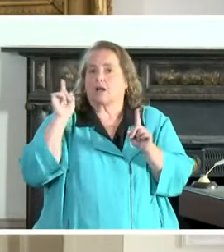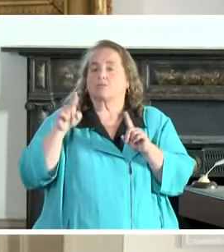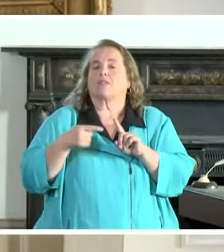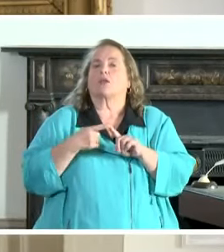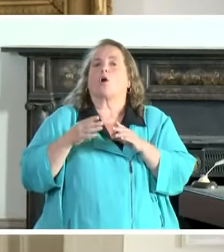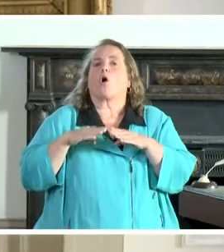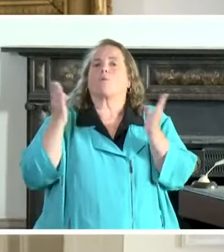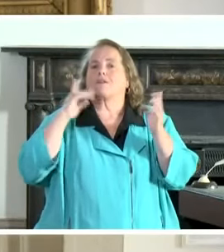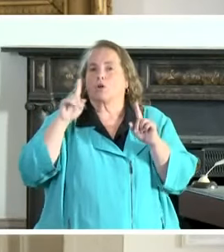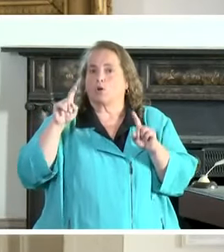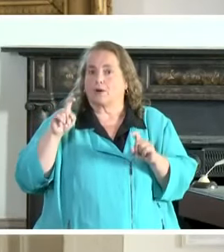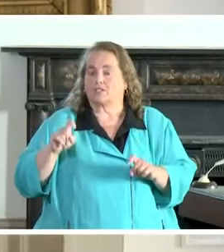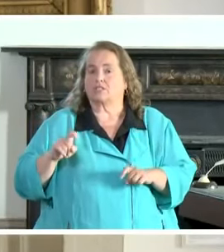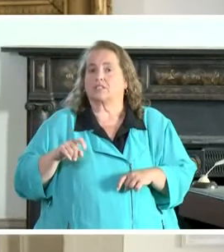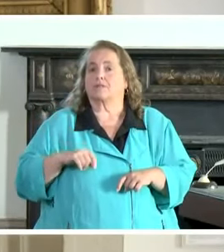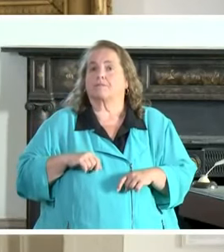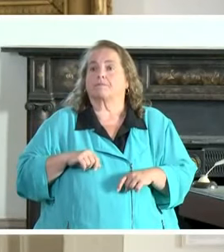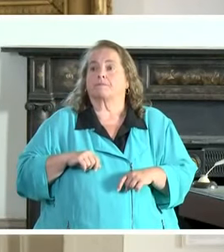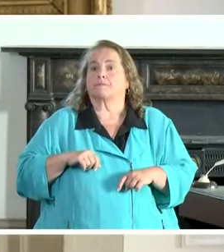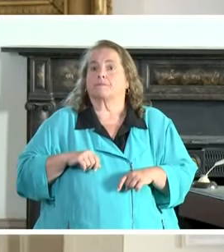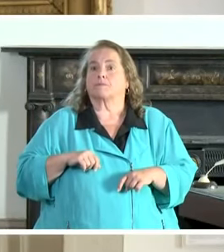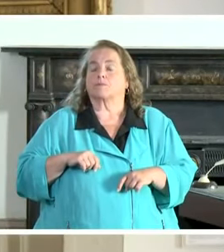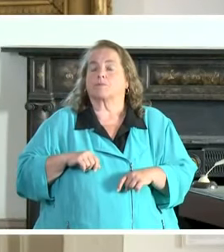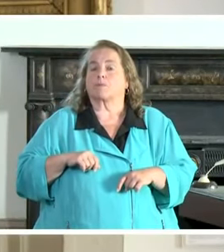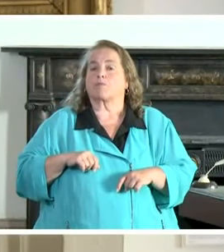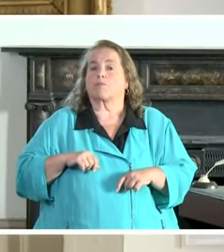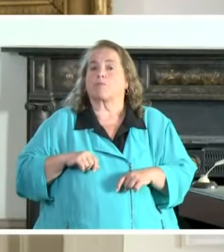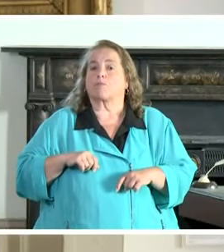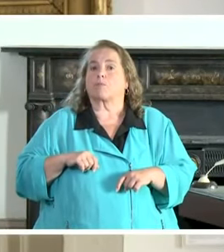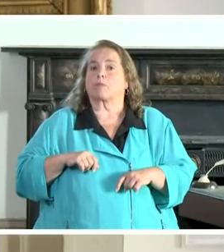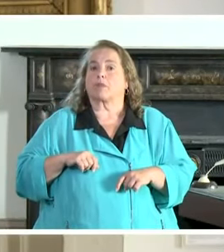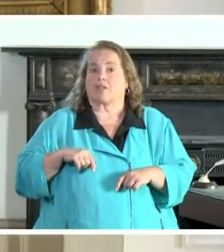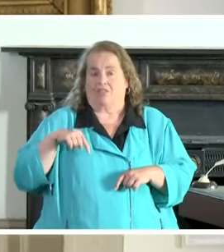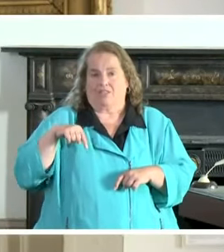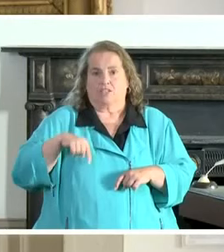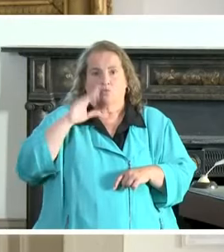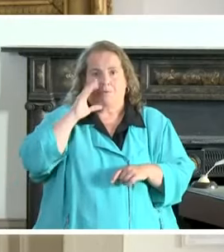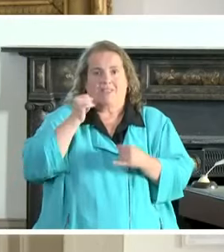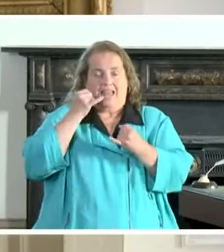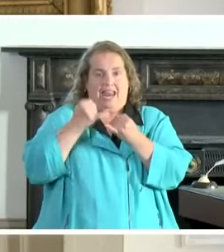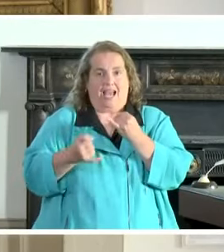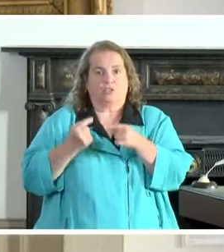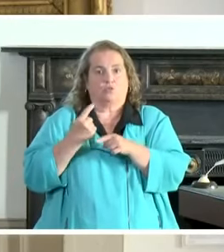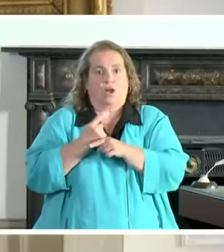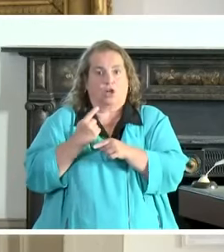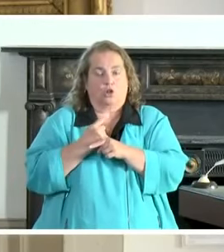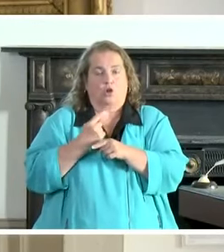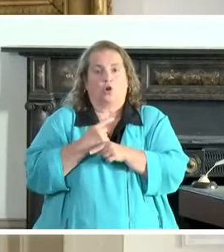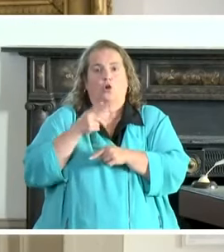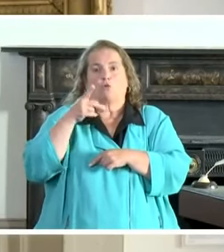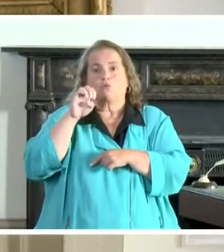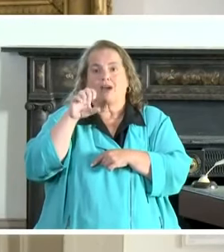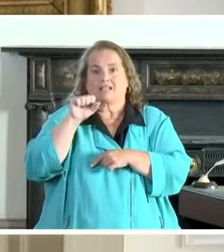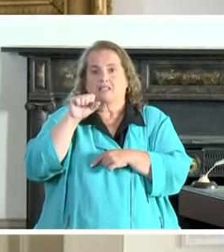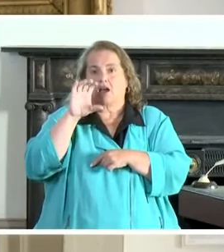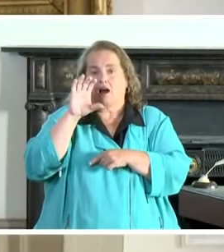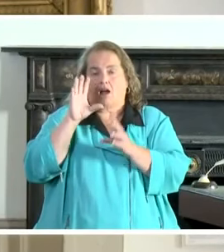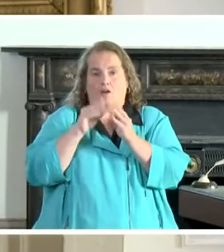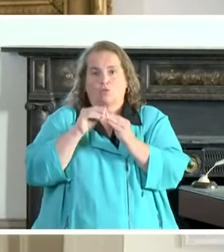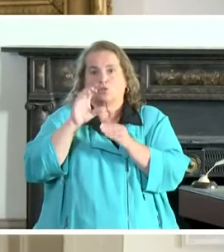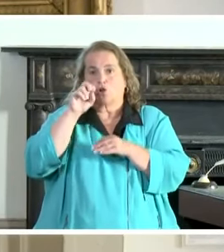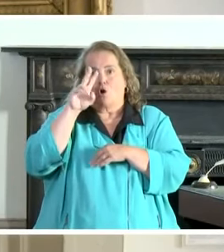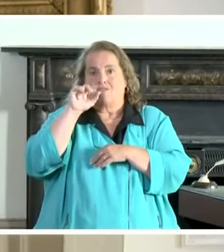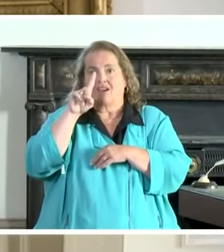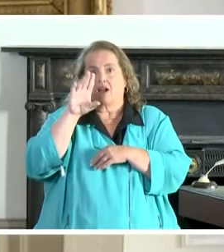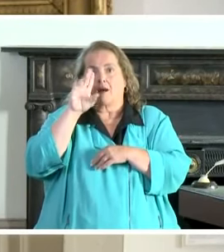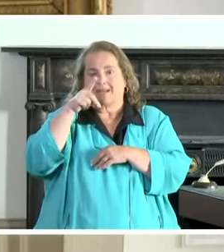it up for questions. This is going to be the last regular press conference COVID update that we're going to have.